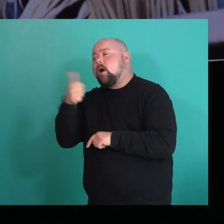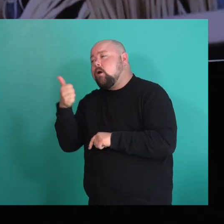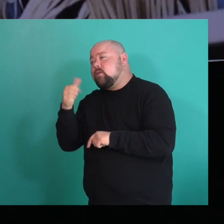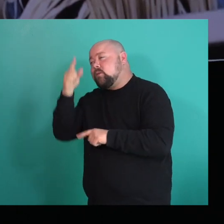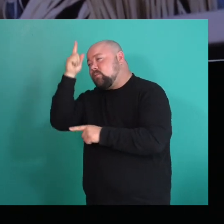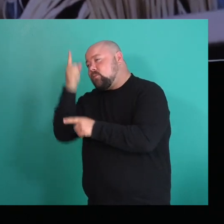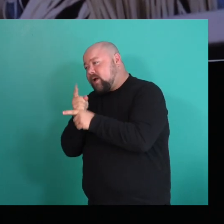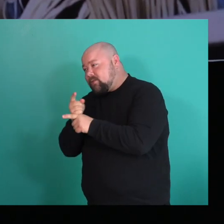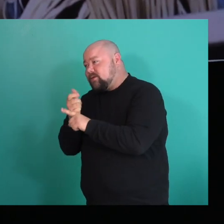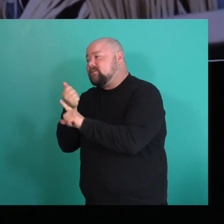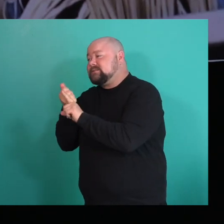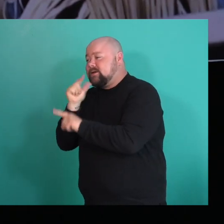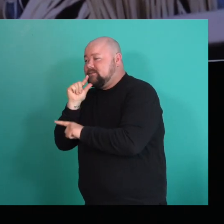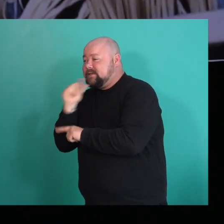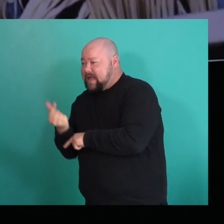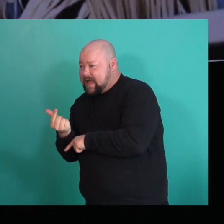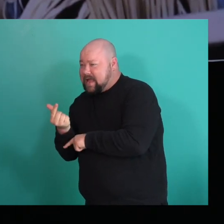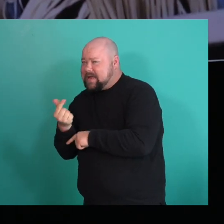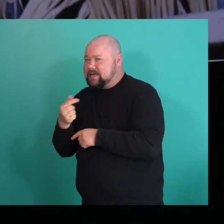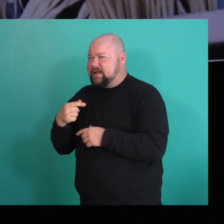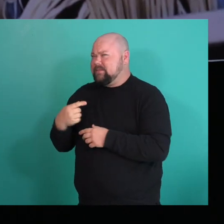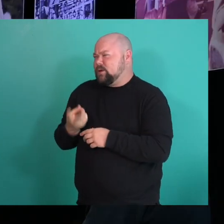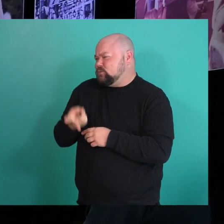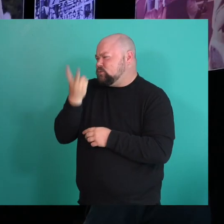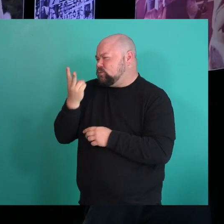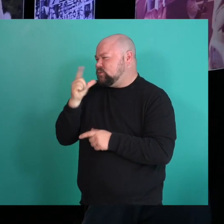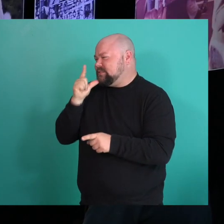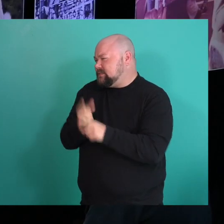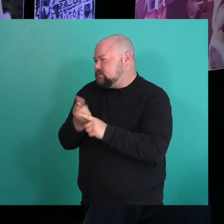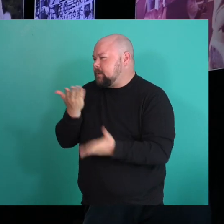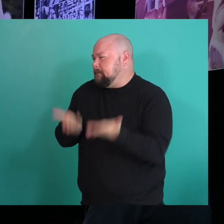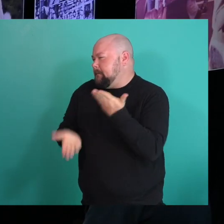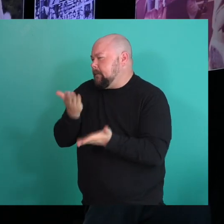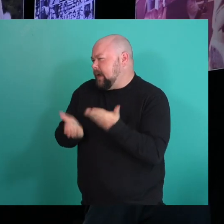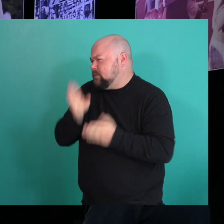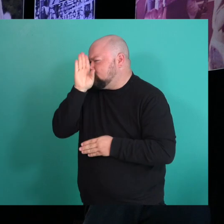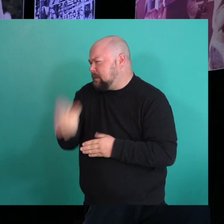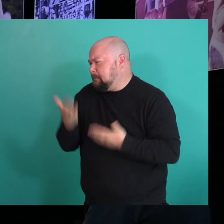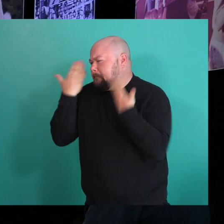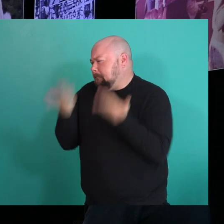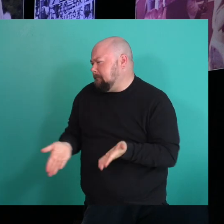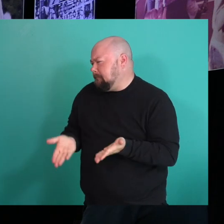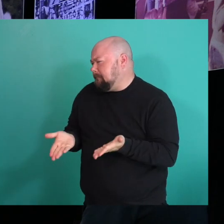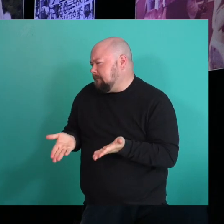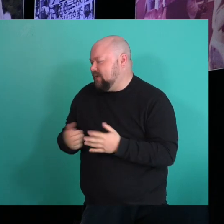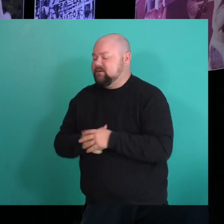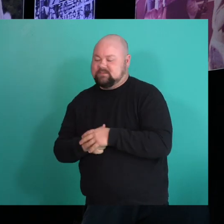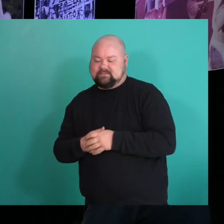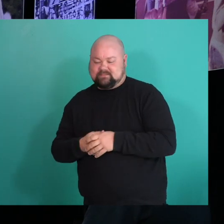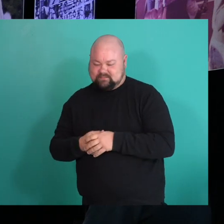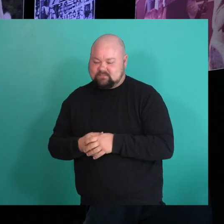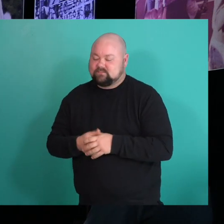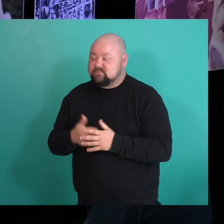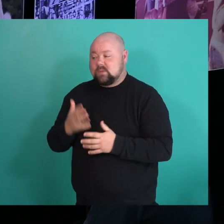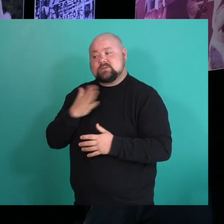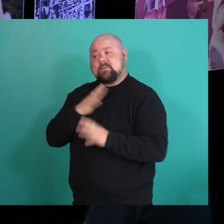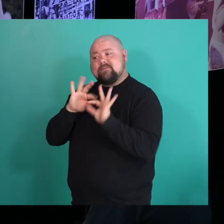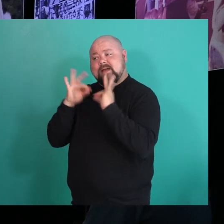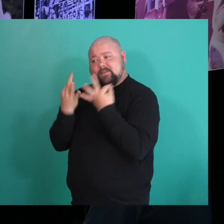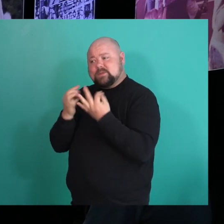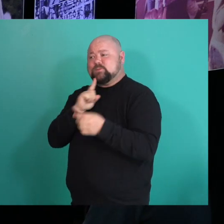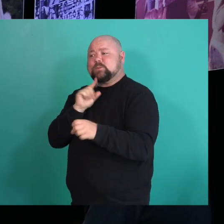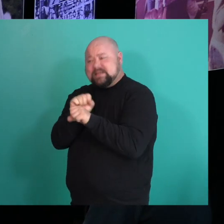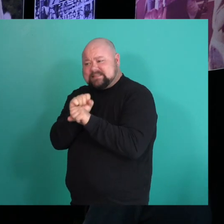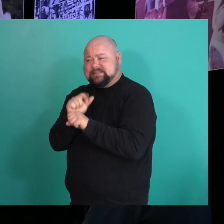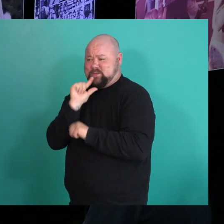have two sisters who are supposedly straight. So, uh, allegedly, uh, we have a big queer family. Um,